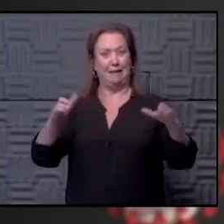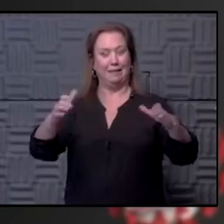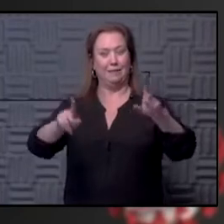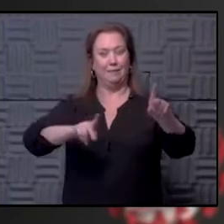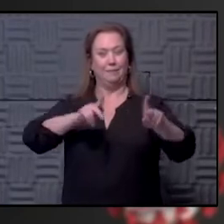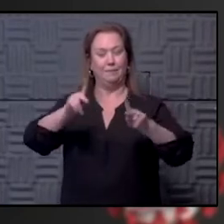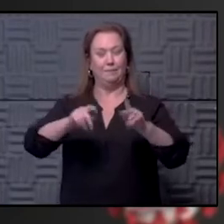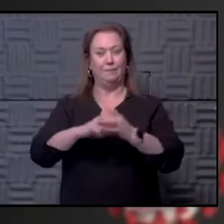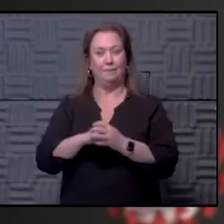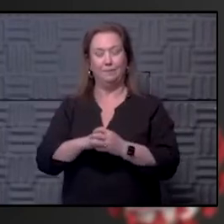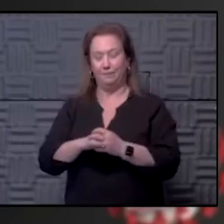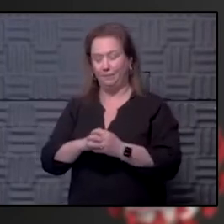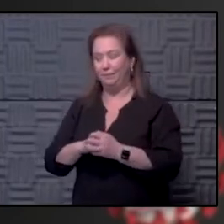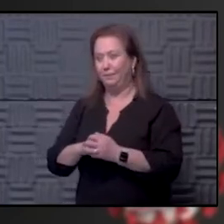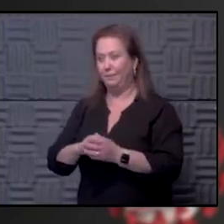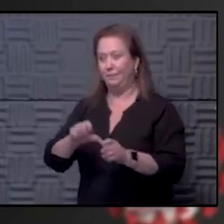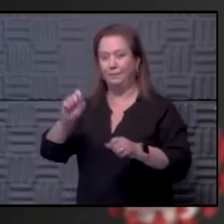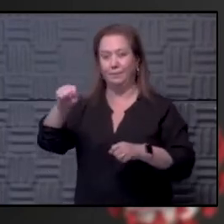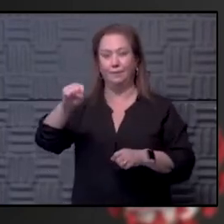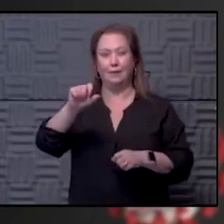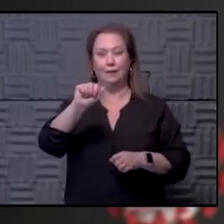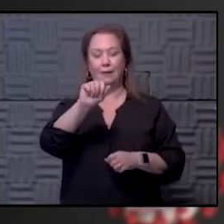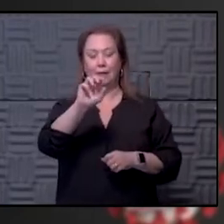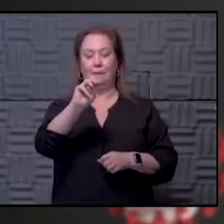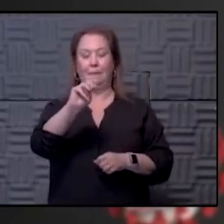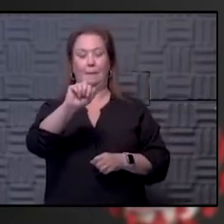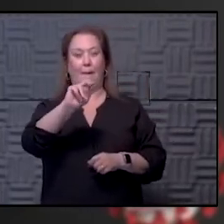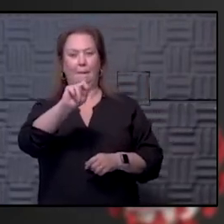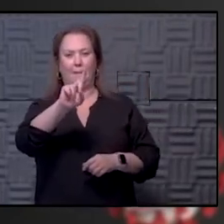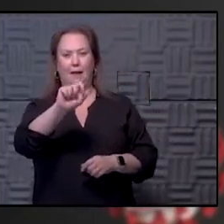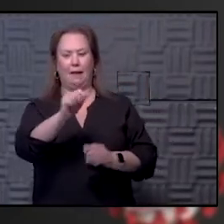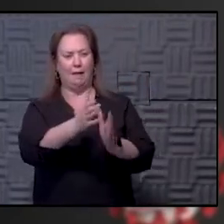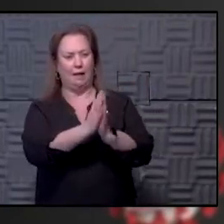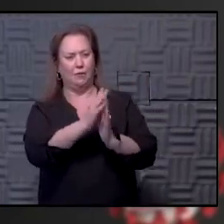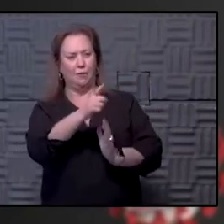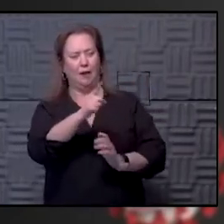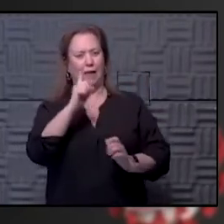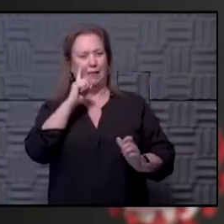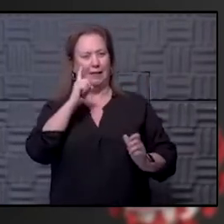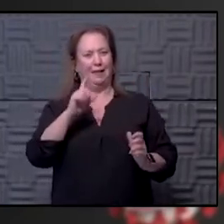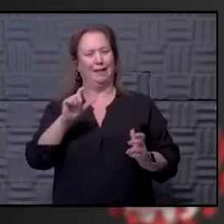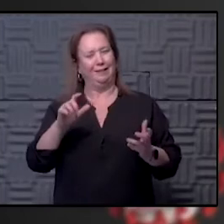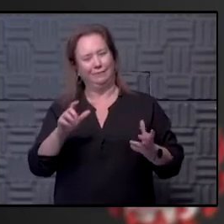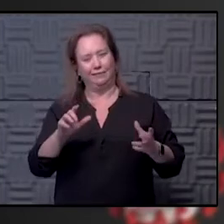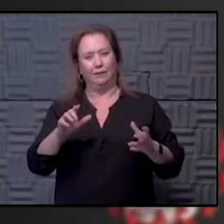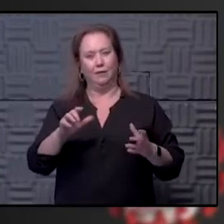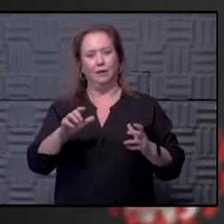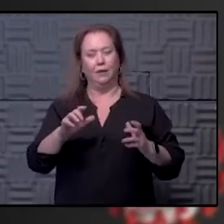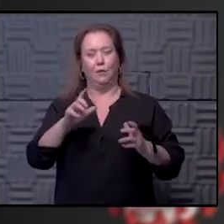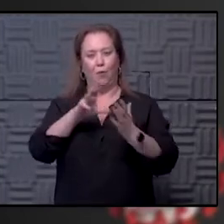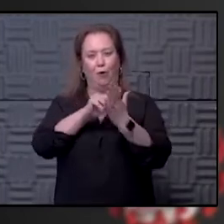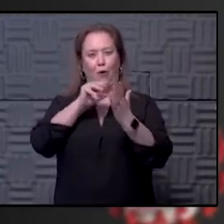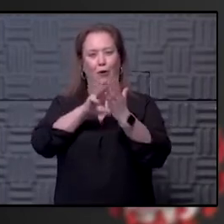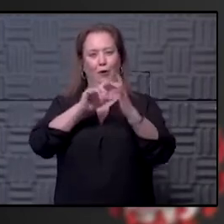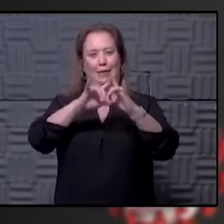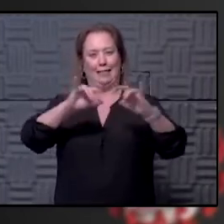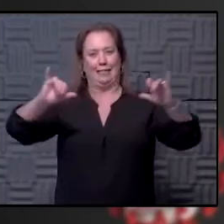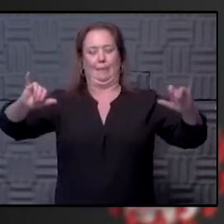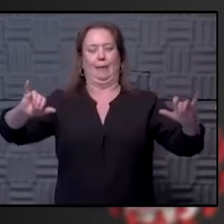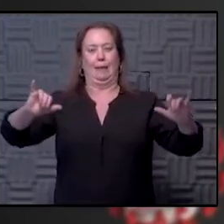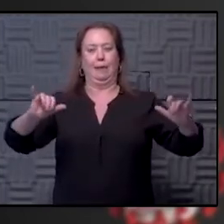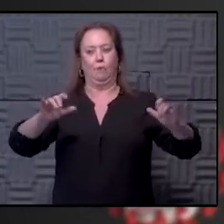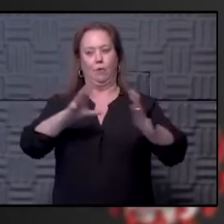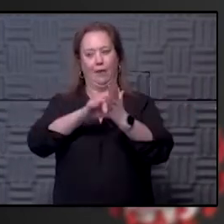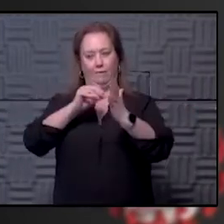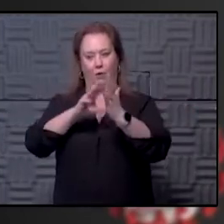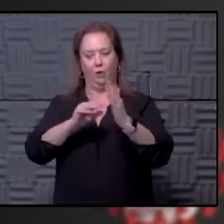Yeah, this is a great question. I'll turn to Amanda first. And I think this is going to be another of those, we're building the airplane while we fly at things, and we've